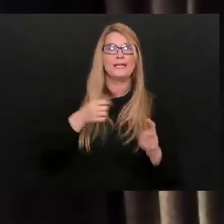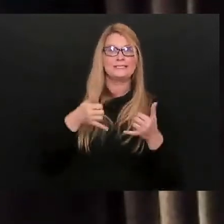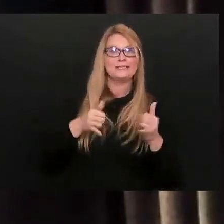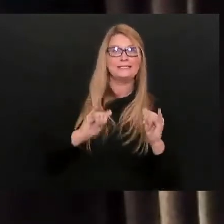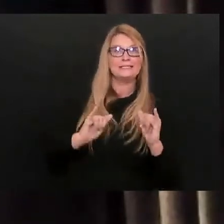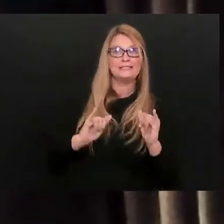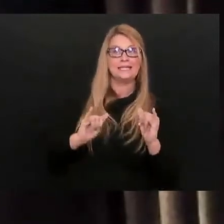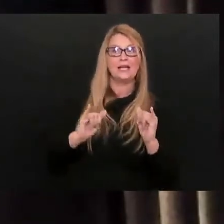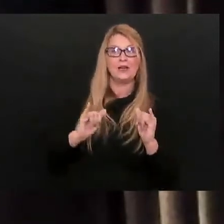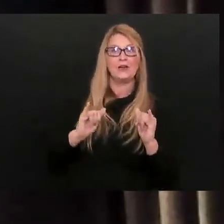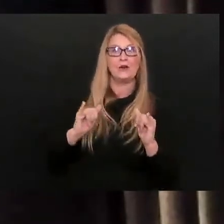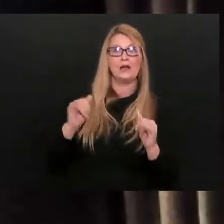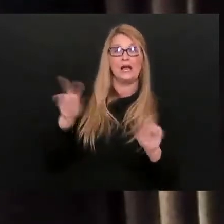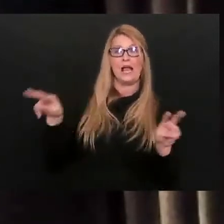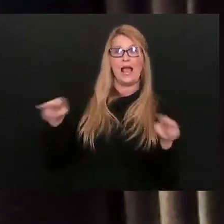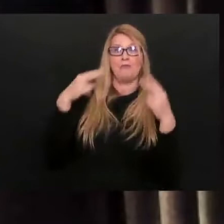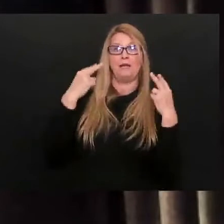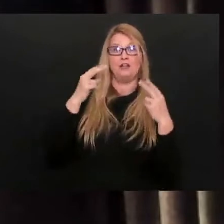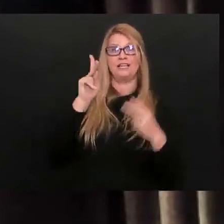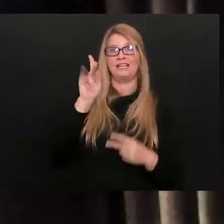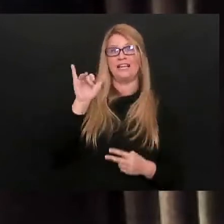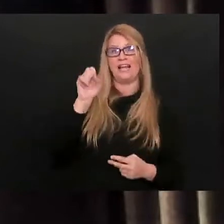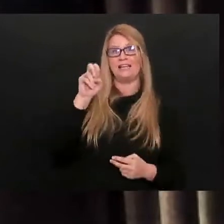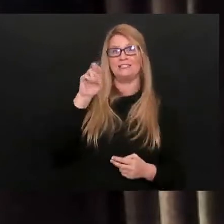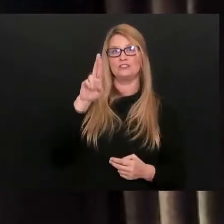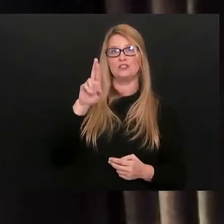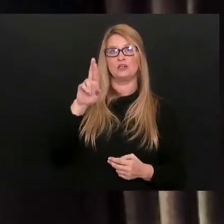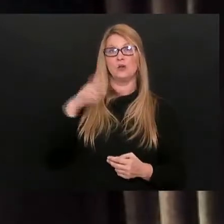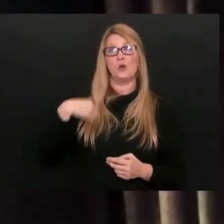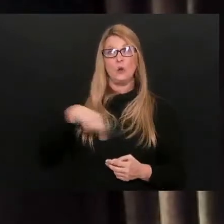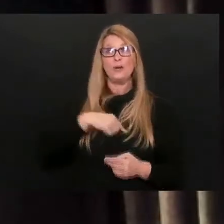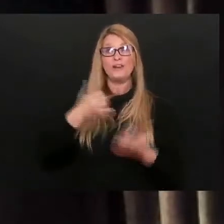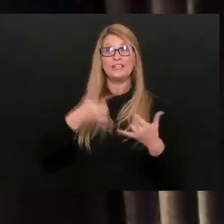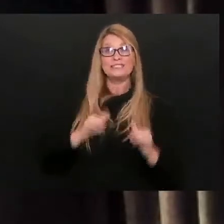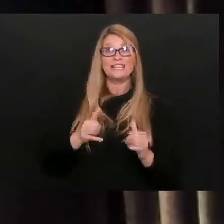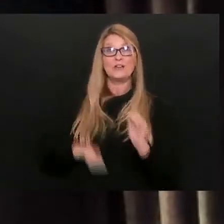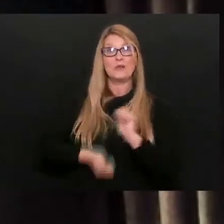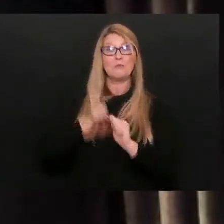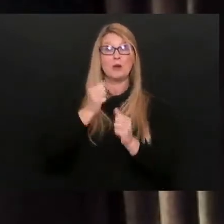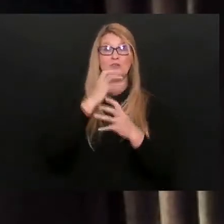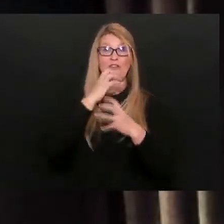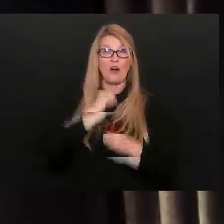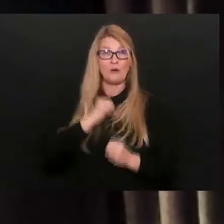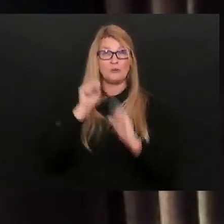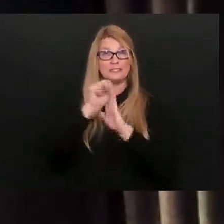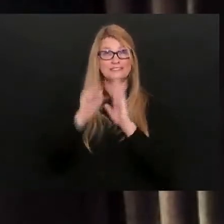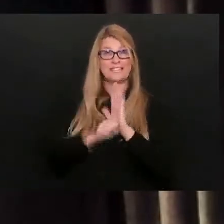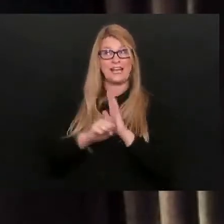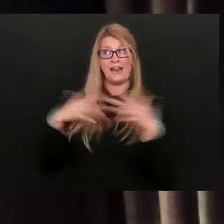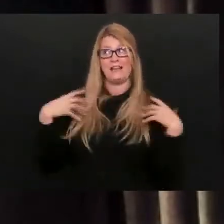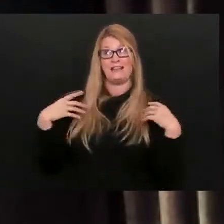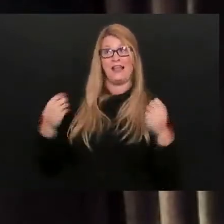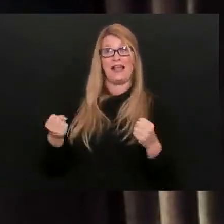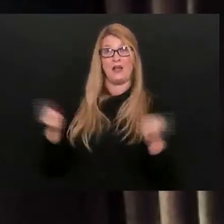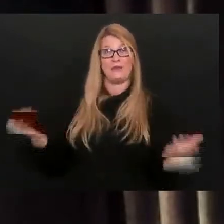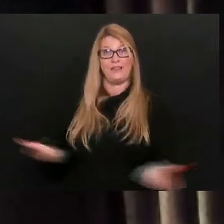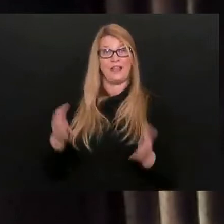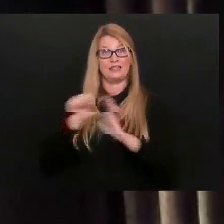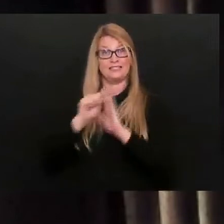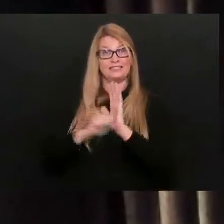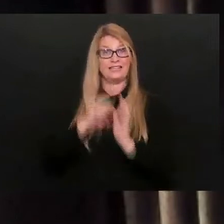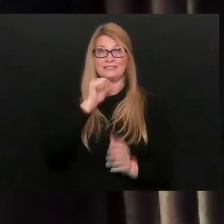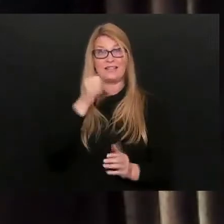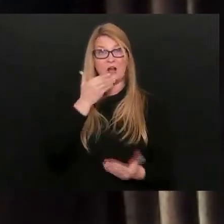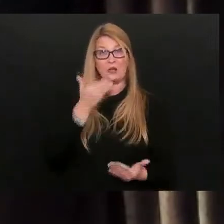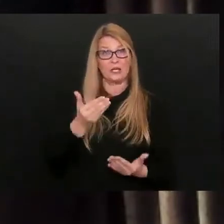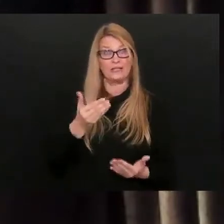rated by Kaiser Family Foundation as the most vulnerable state related to the health of our population. And while we've done